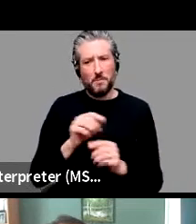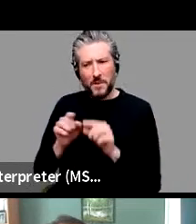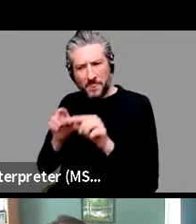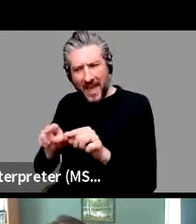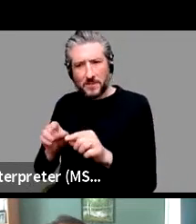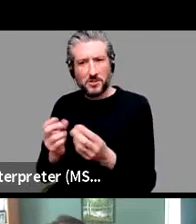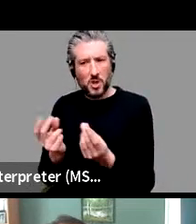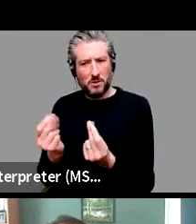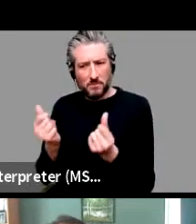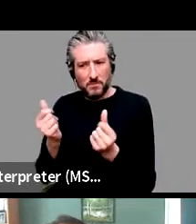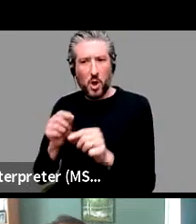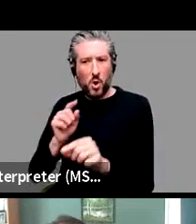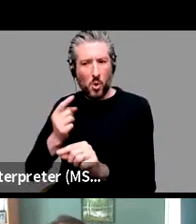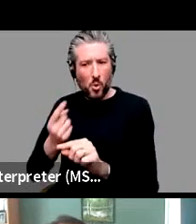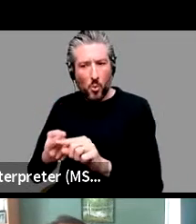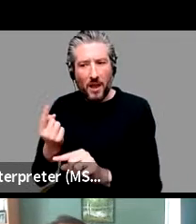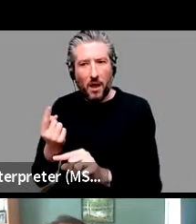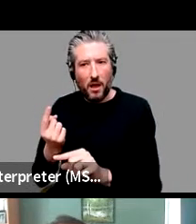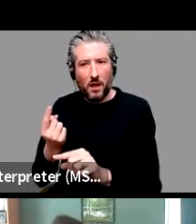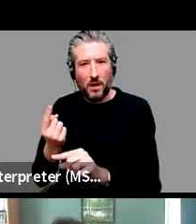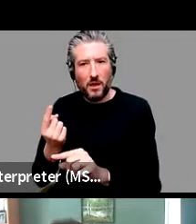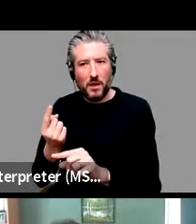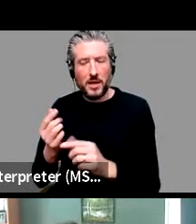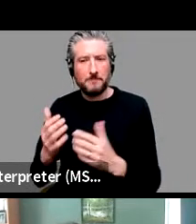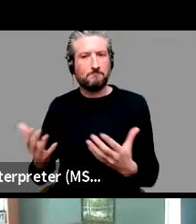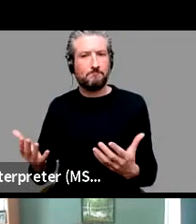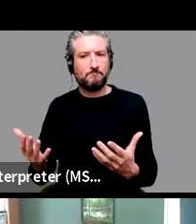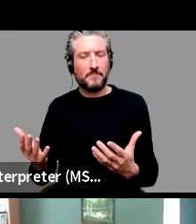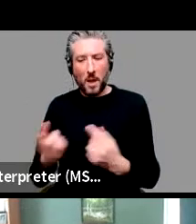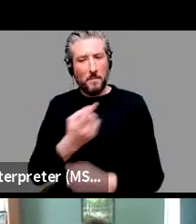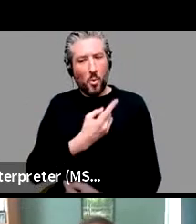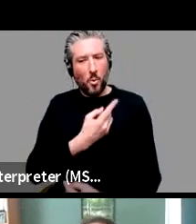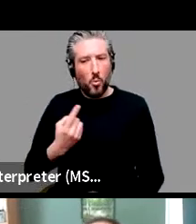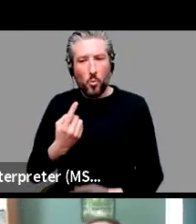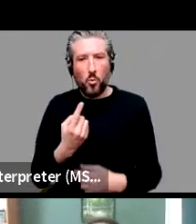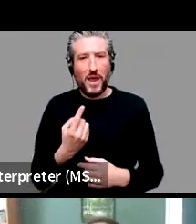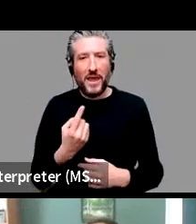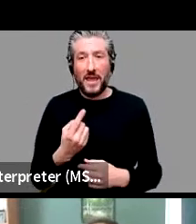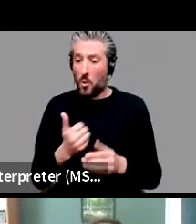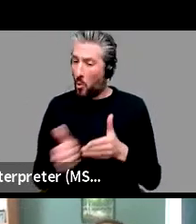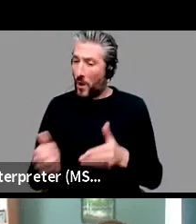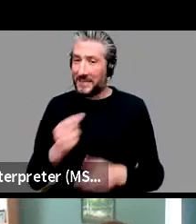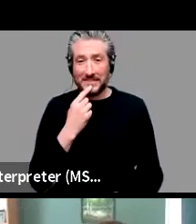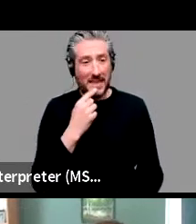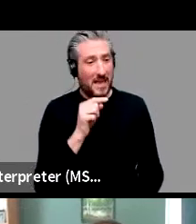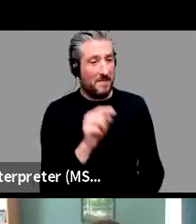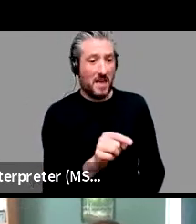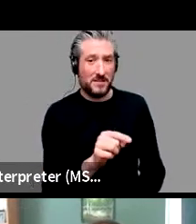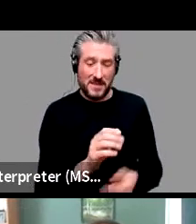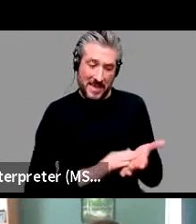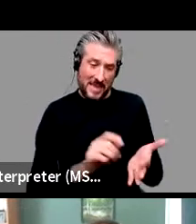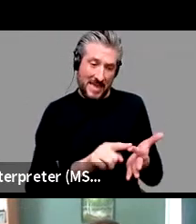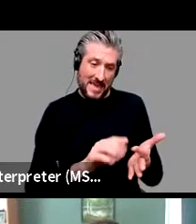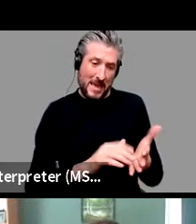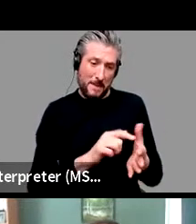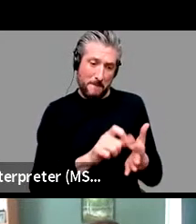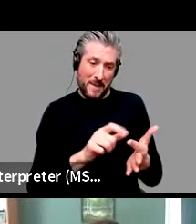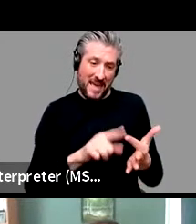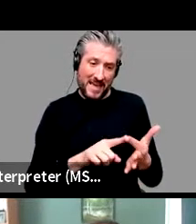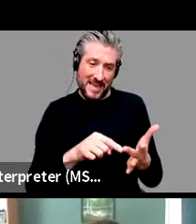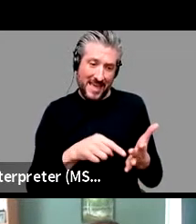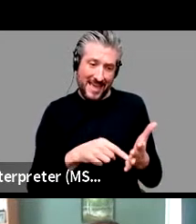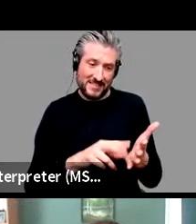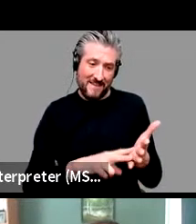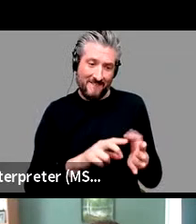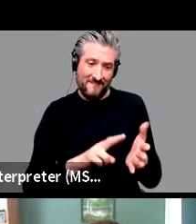vanished it, but we, we laboriously say he made it vanish. So I do think that's a